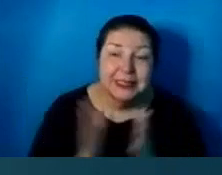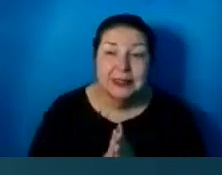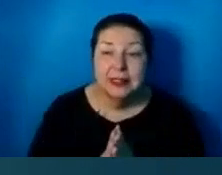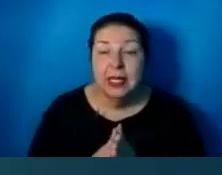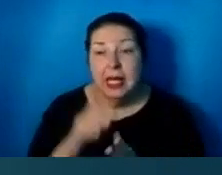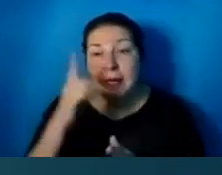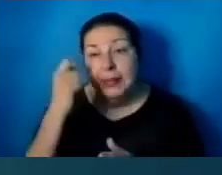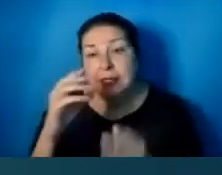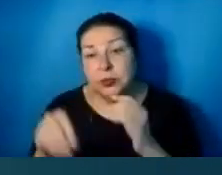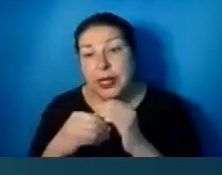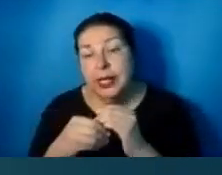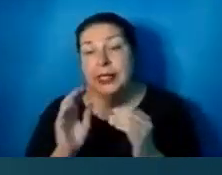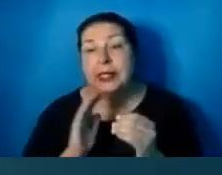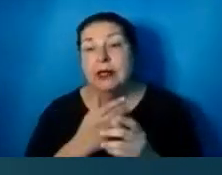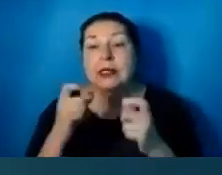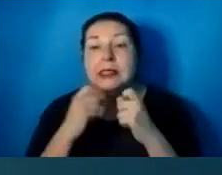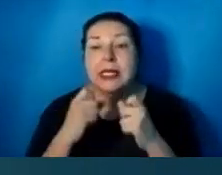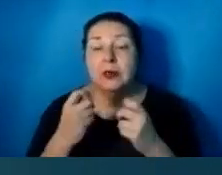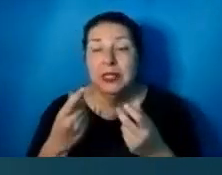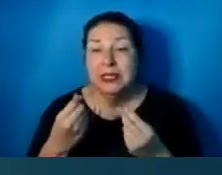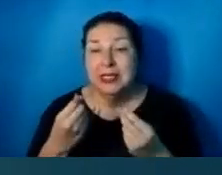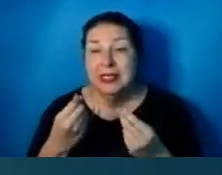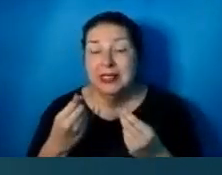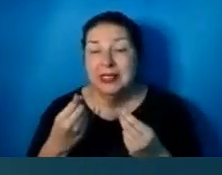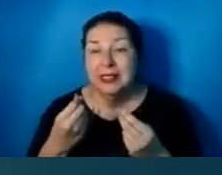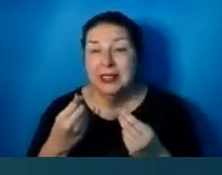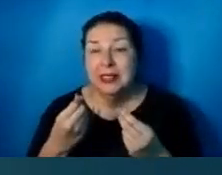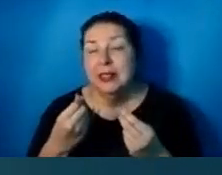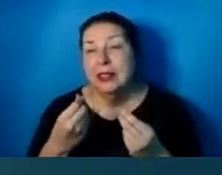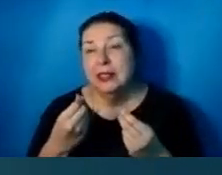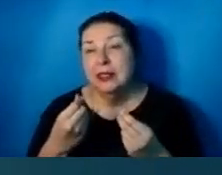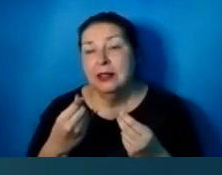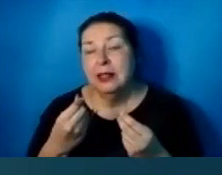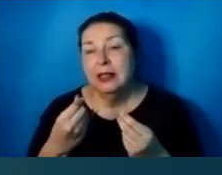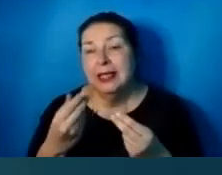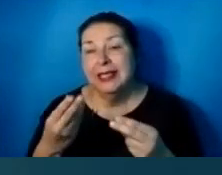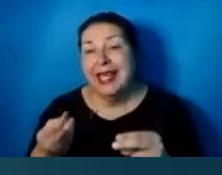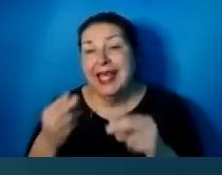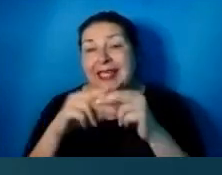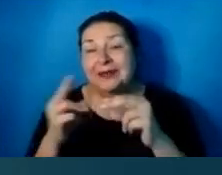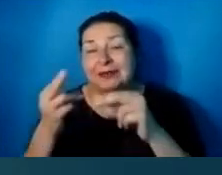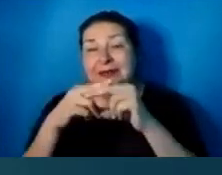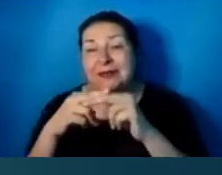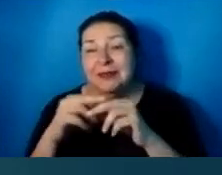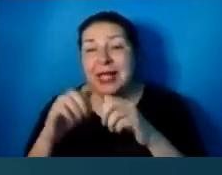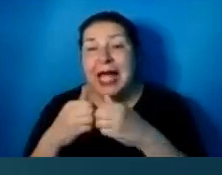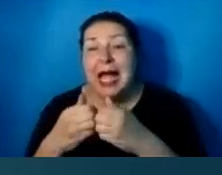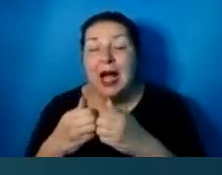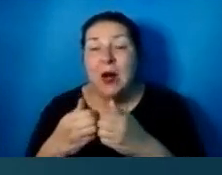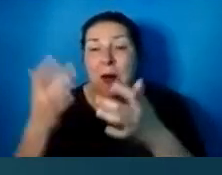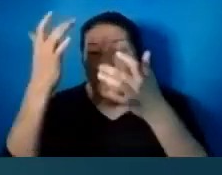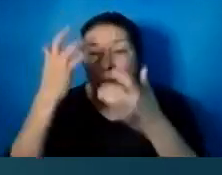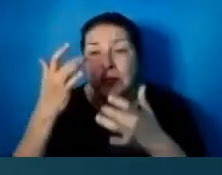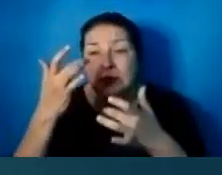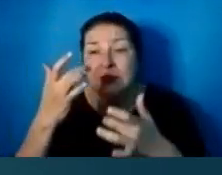adding our sin, it magnifies exactly how merciful and how gracious and